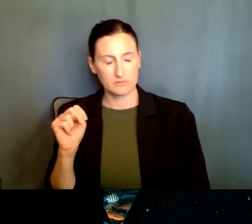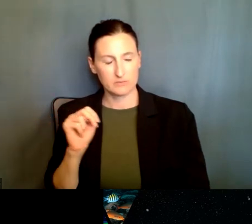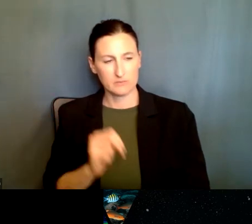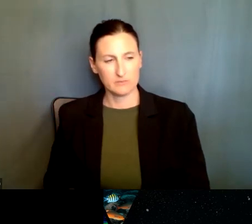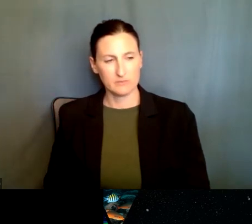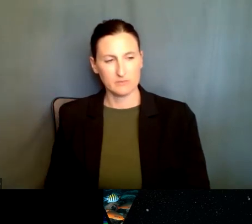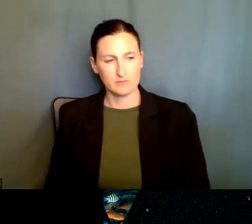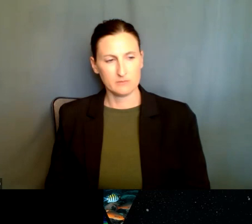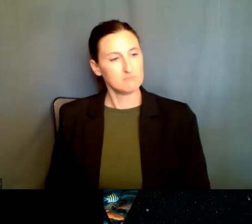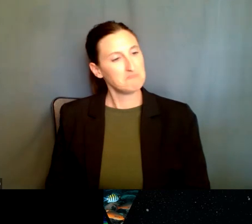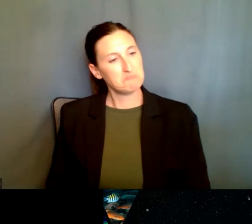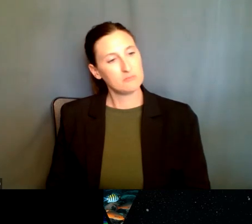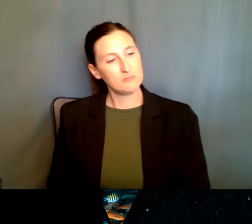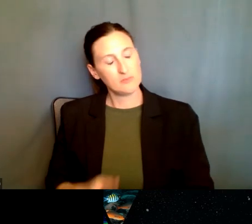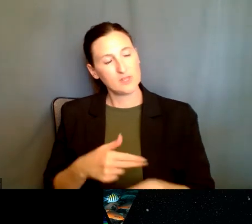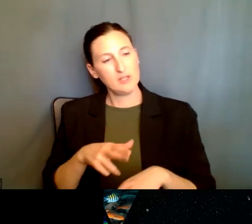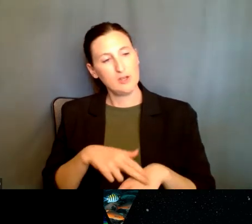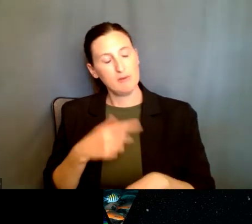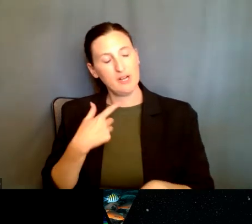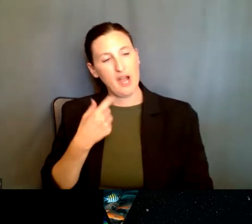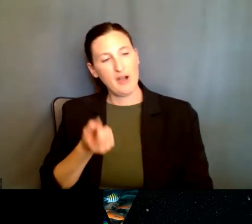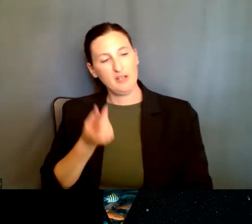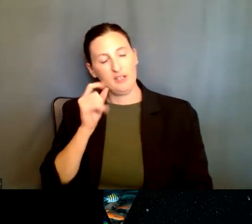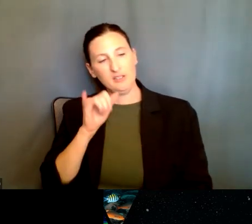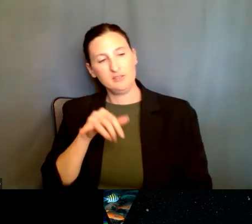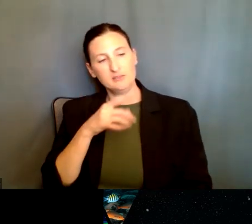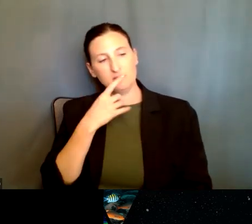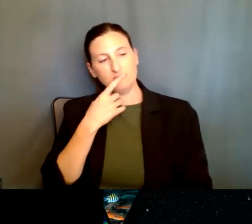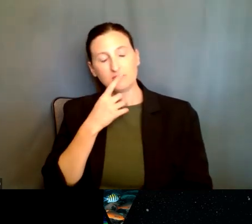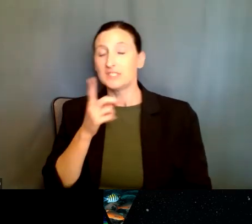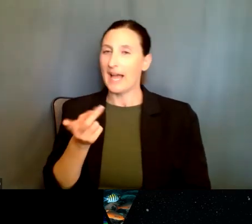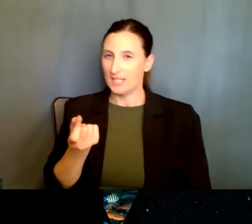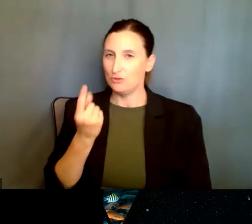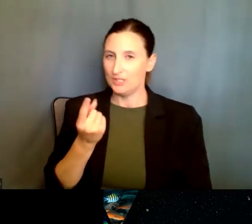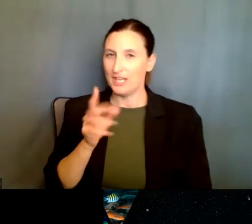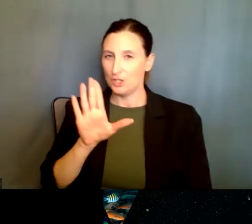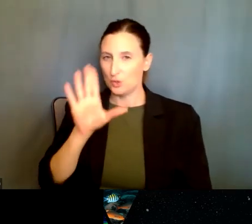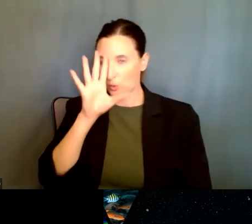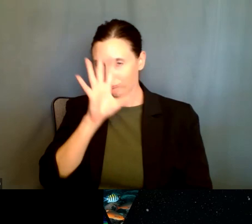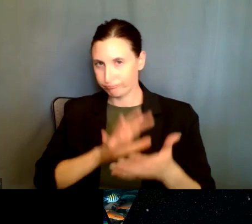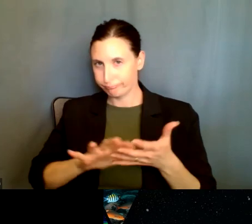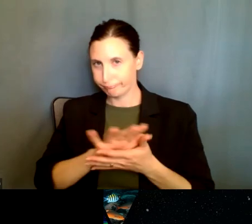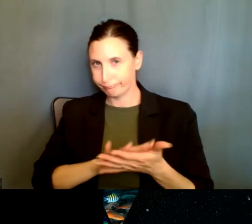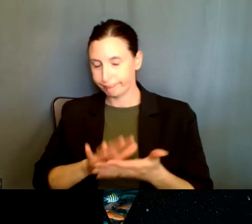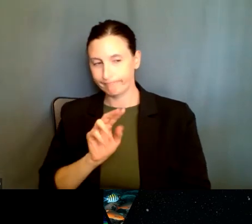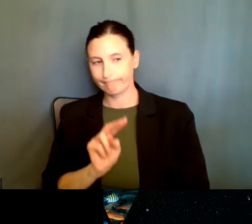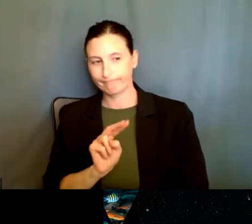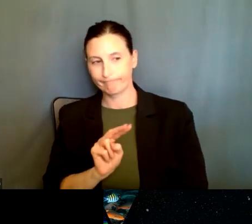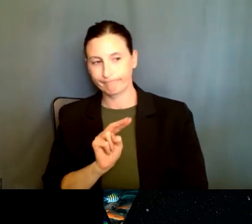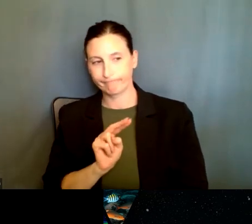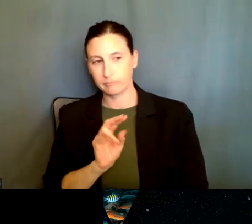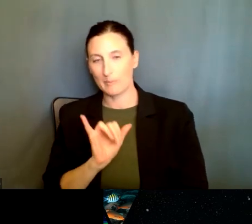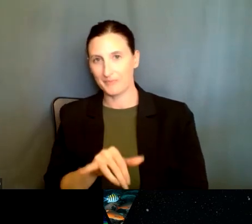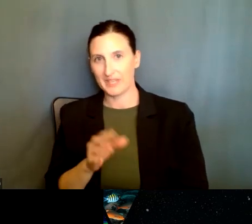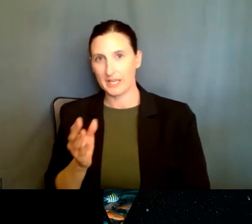And, okay, normally I would interpret that. I can see your, your, where the, where the question is coming from, because the submission